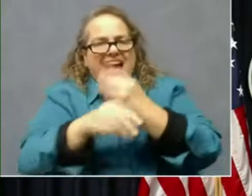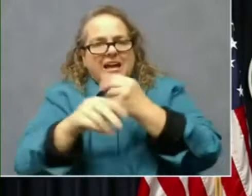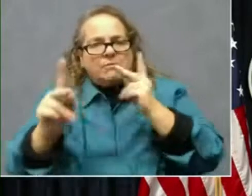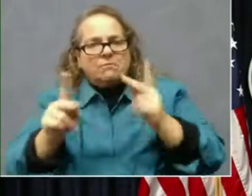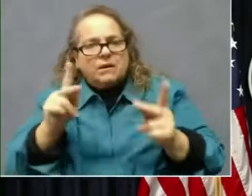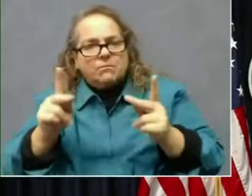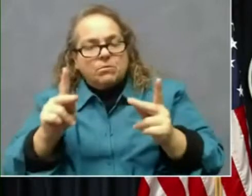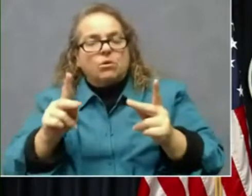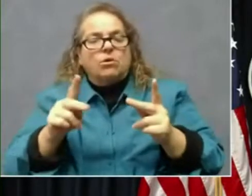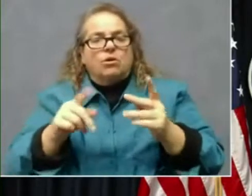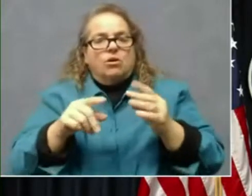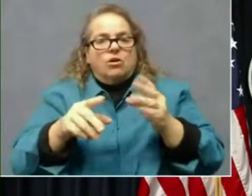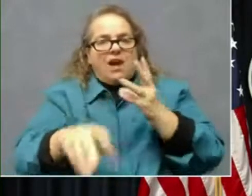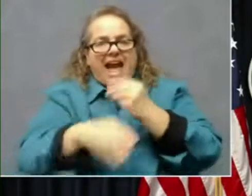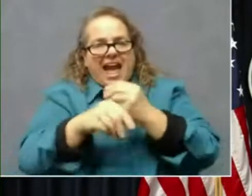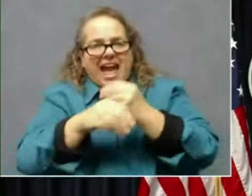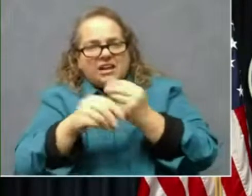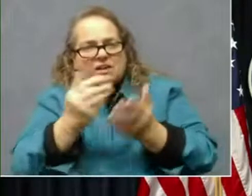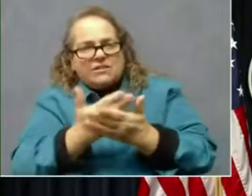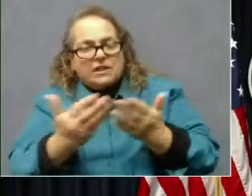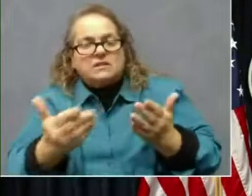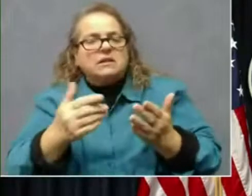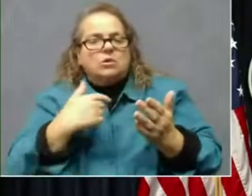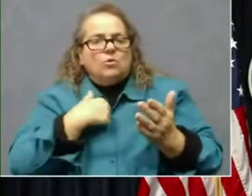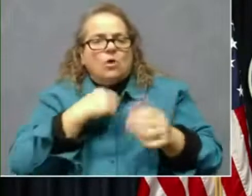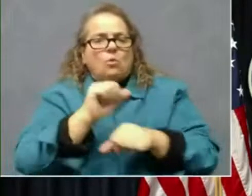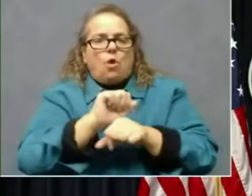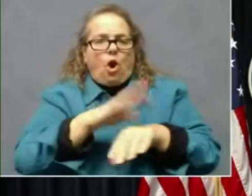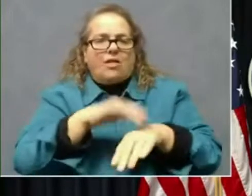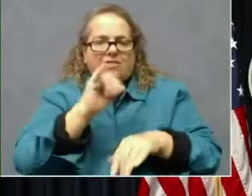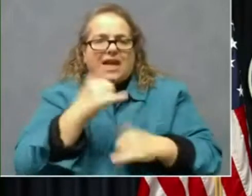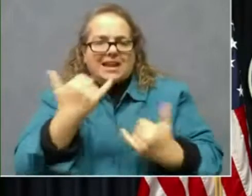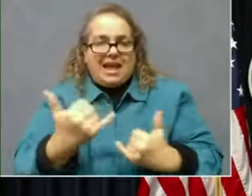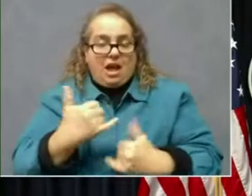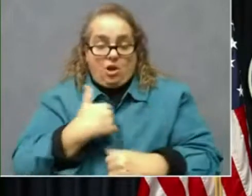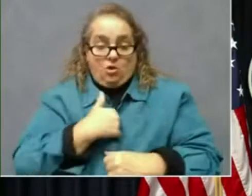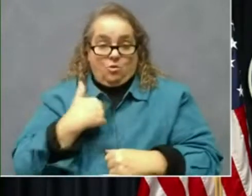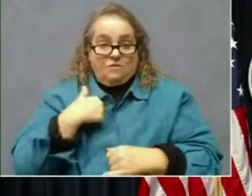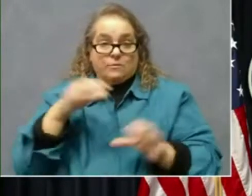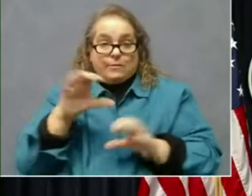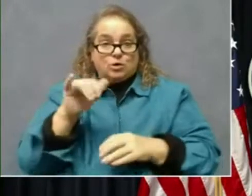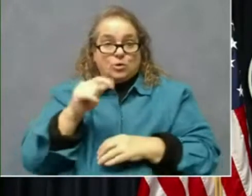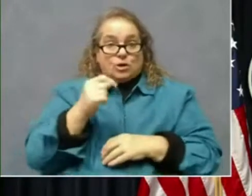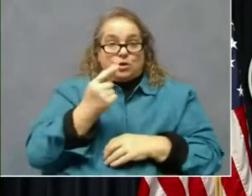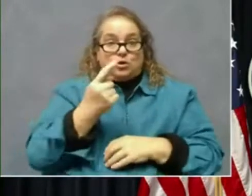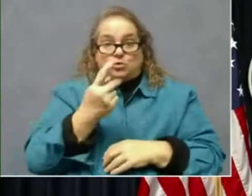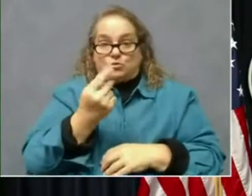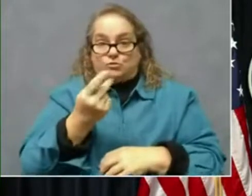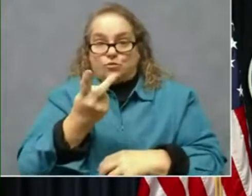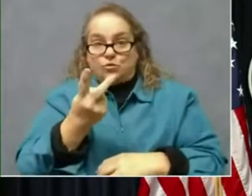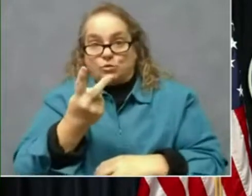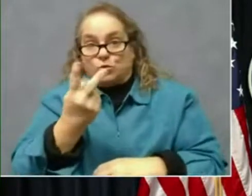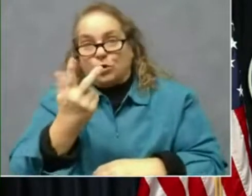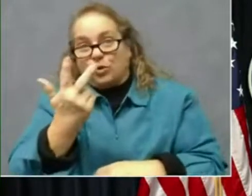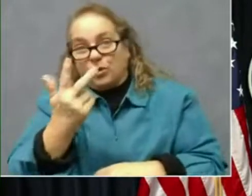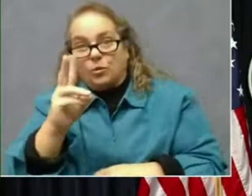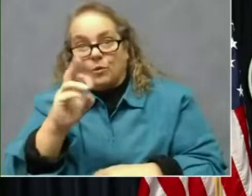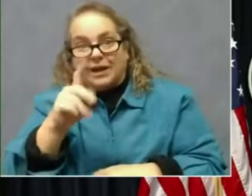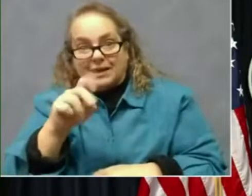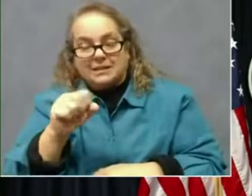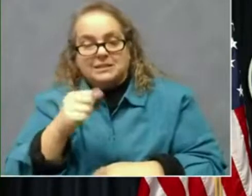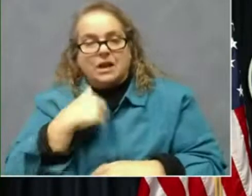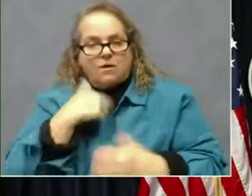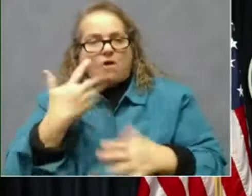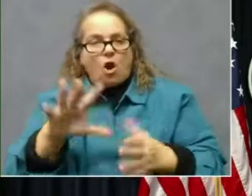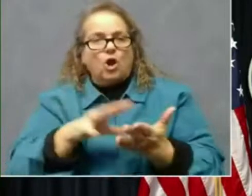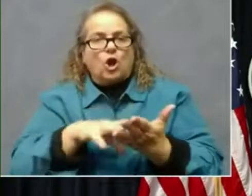right now. You know, we've been in this a couple weeks, and we've already learned lessons. And we can't wait another